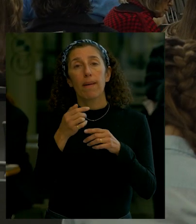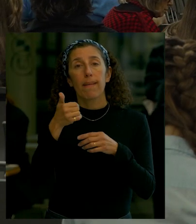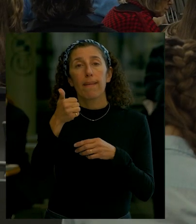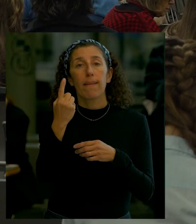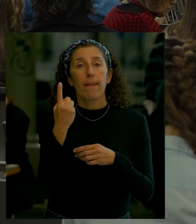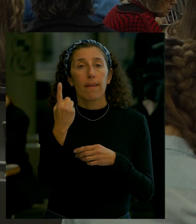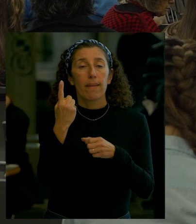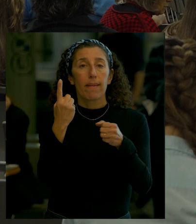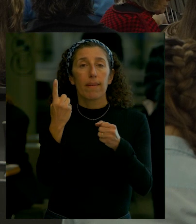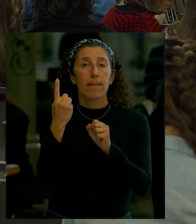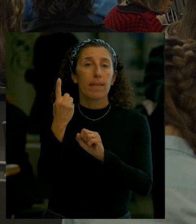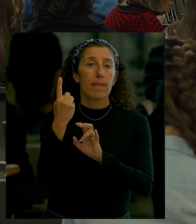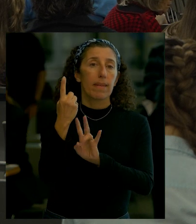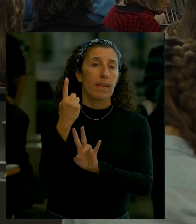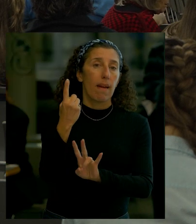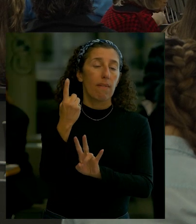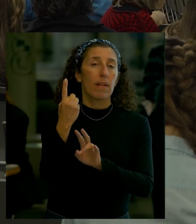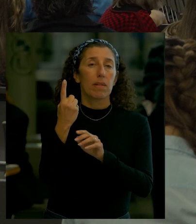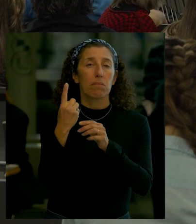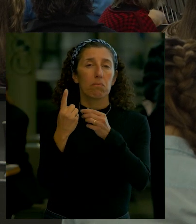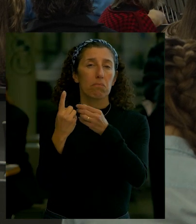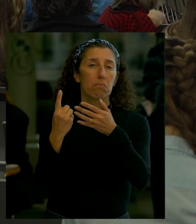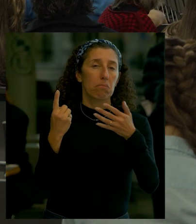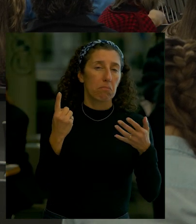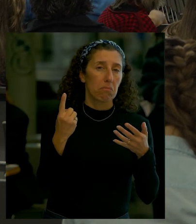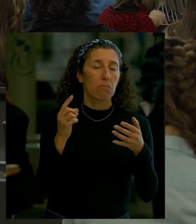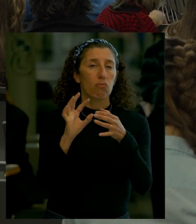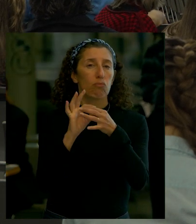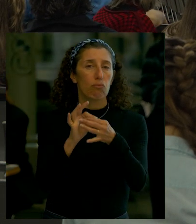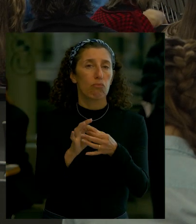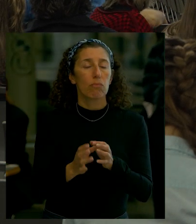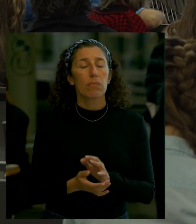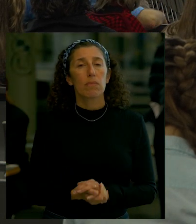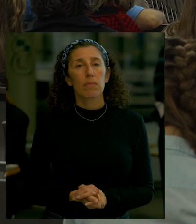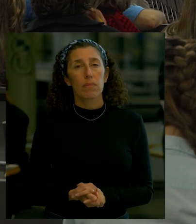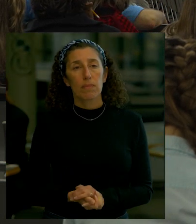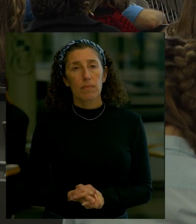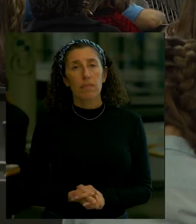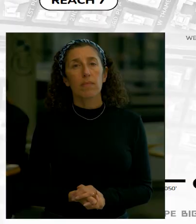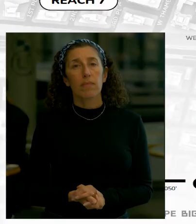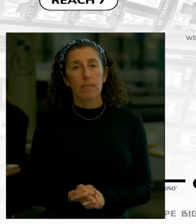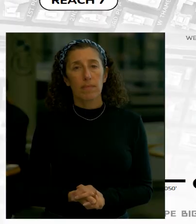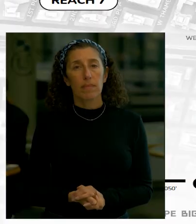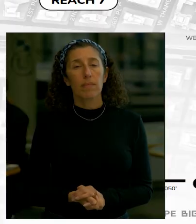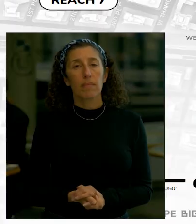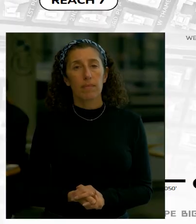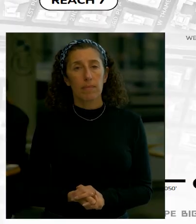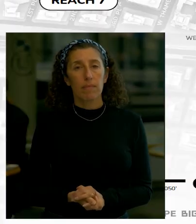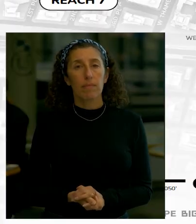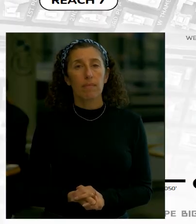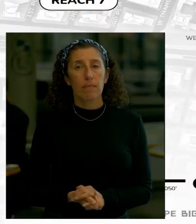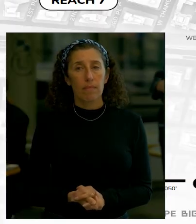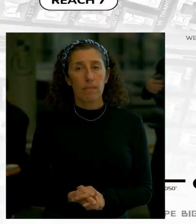ease to make it a little bit more digestible for us and for you folks as well as Nora said we really want to specifically talk